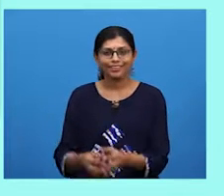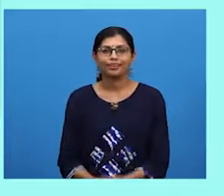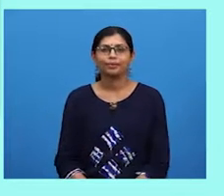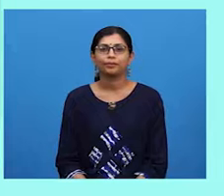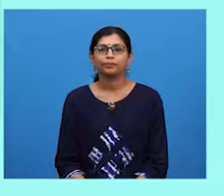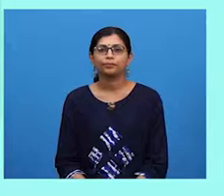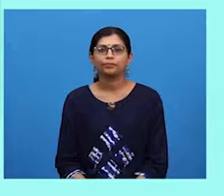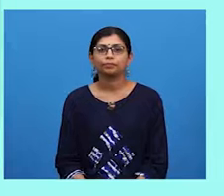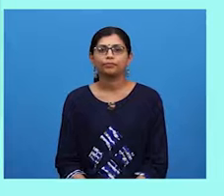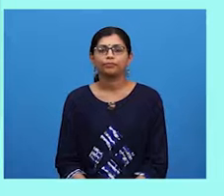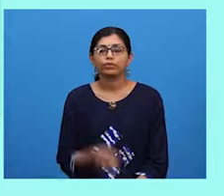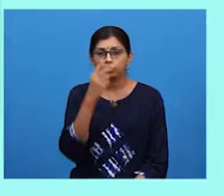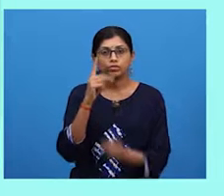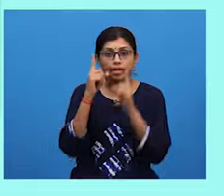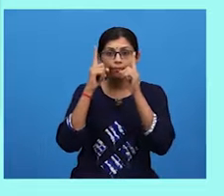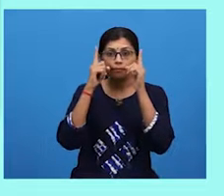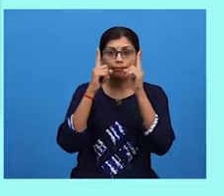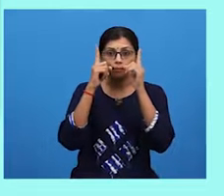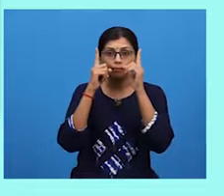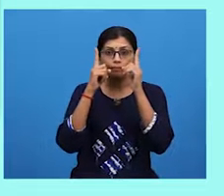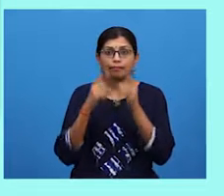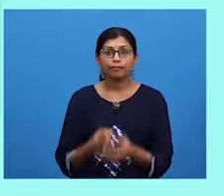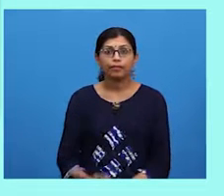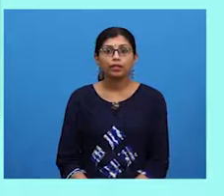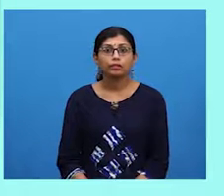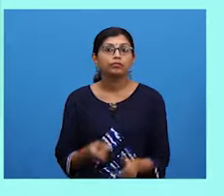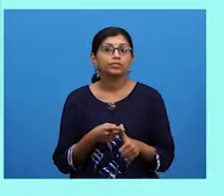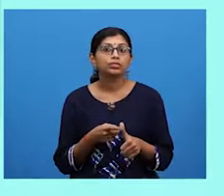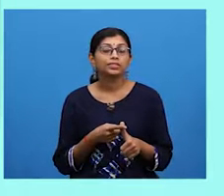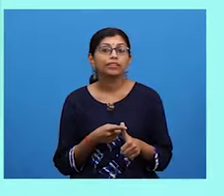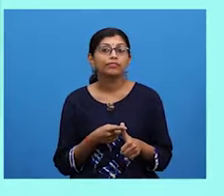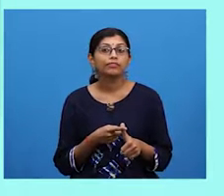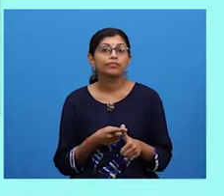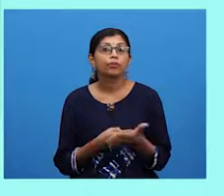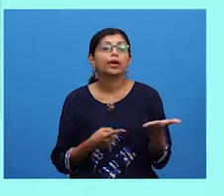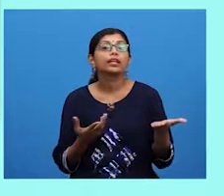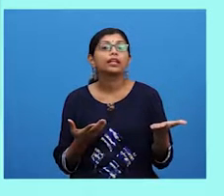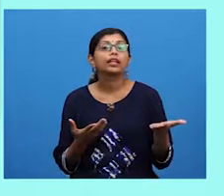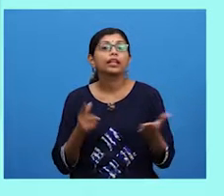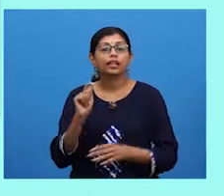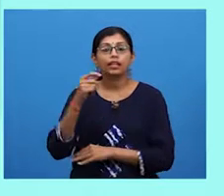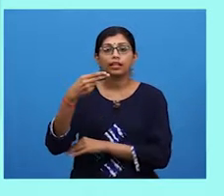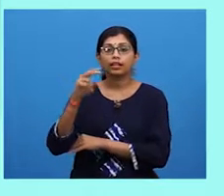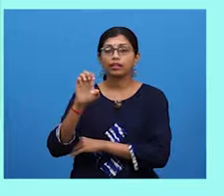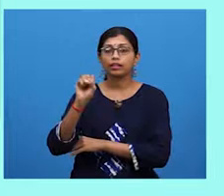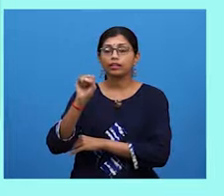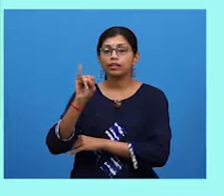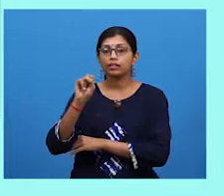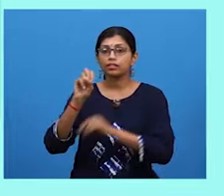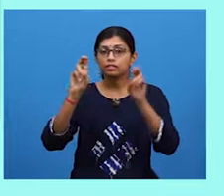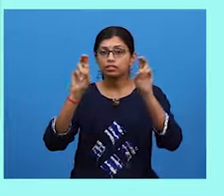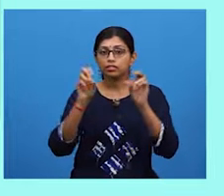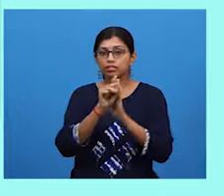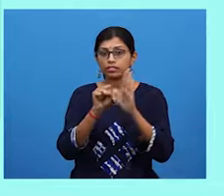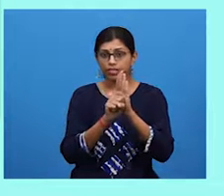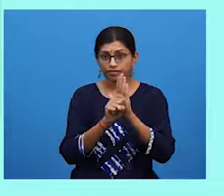Look at the screen. You need to have one, thesis statement, two,